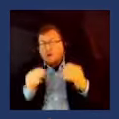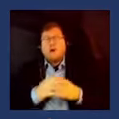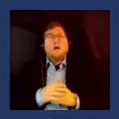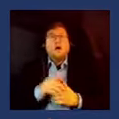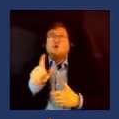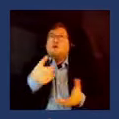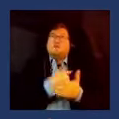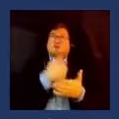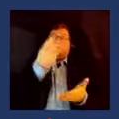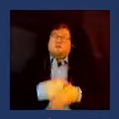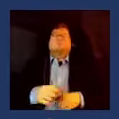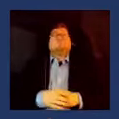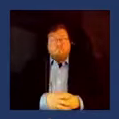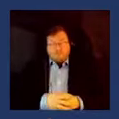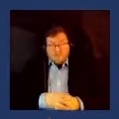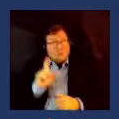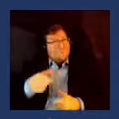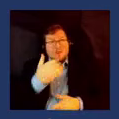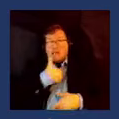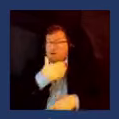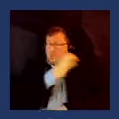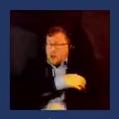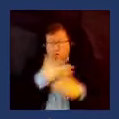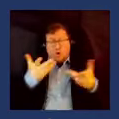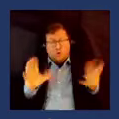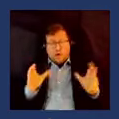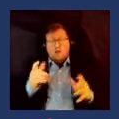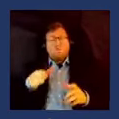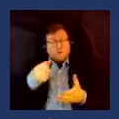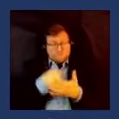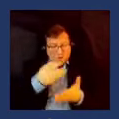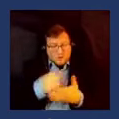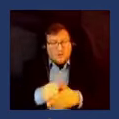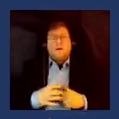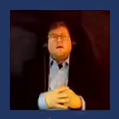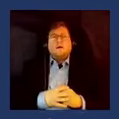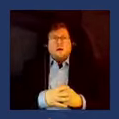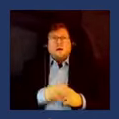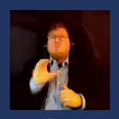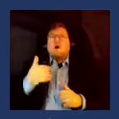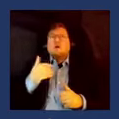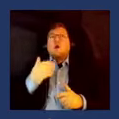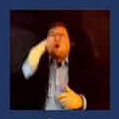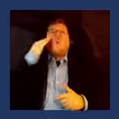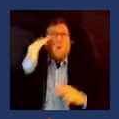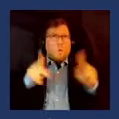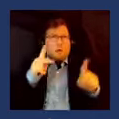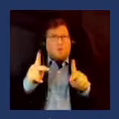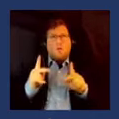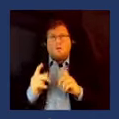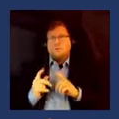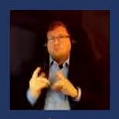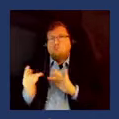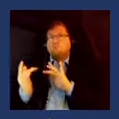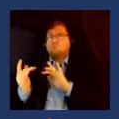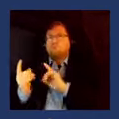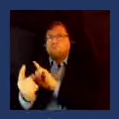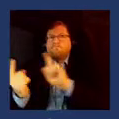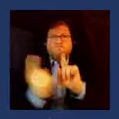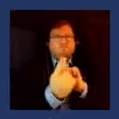you have to be powerful you have to have connections in order to